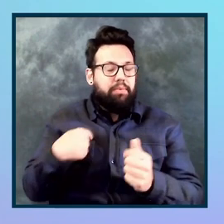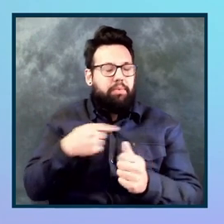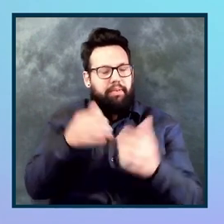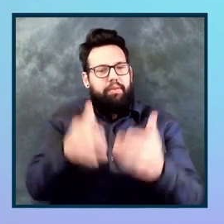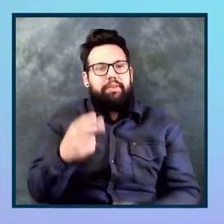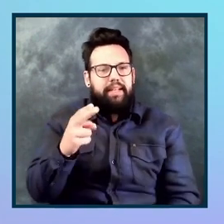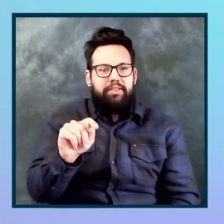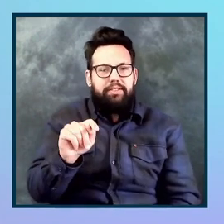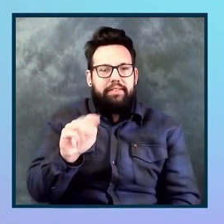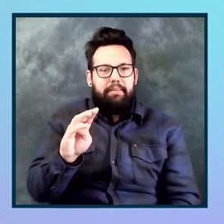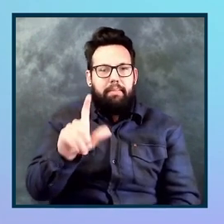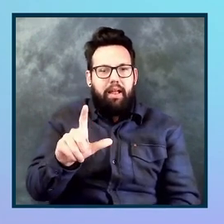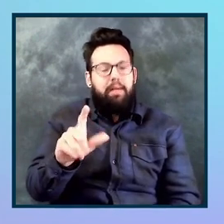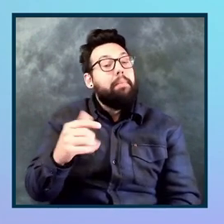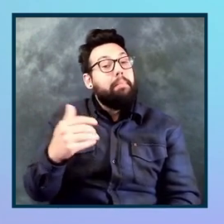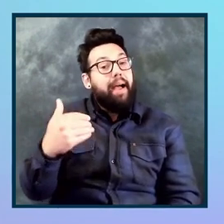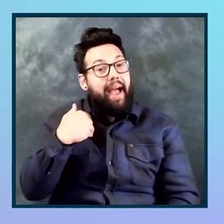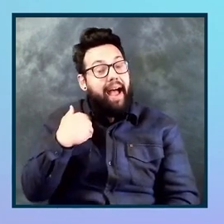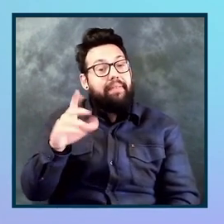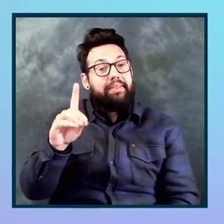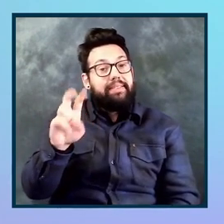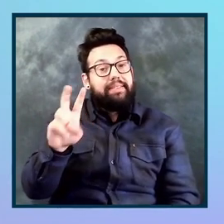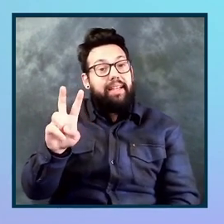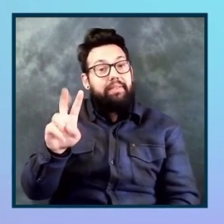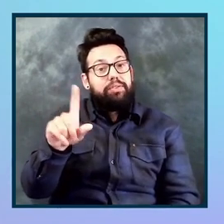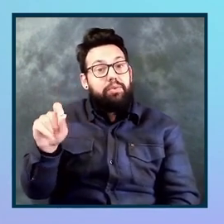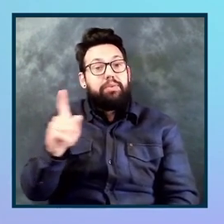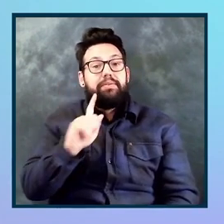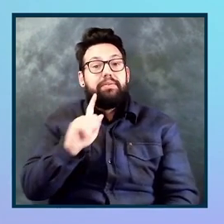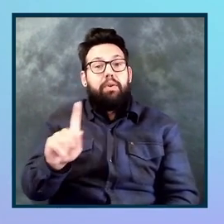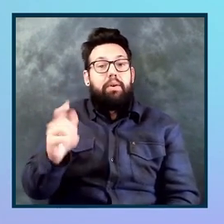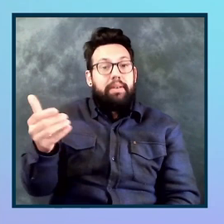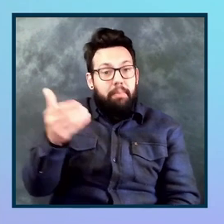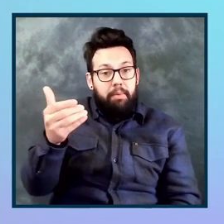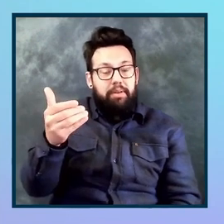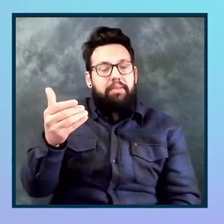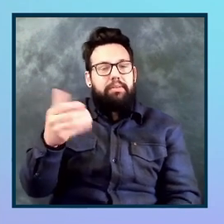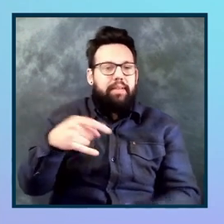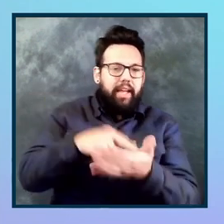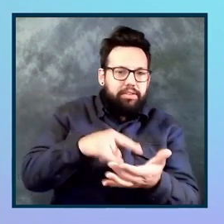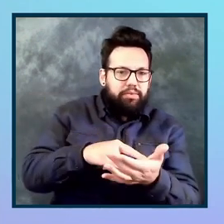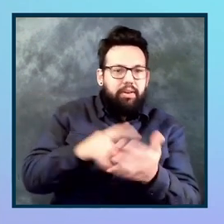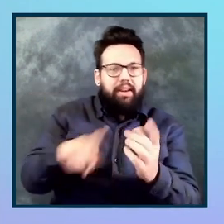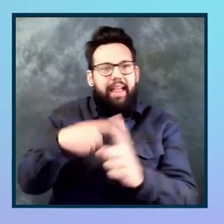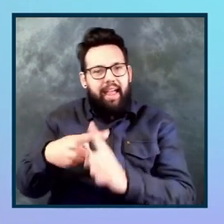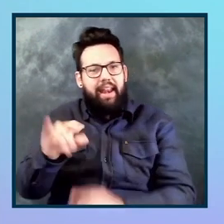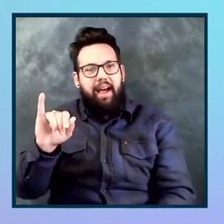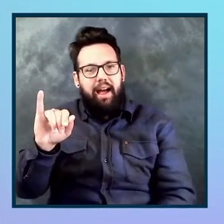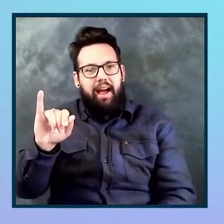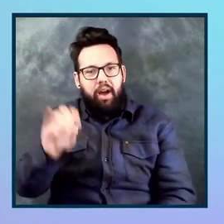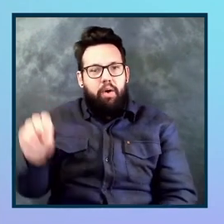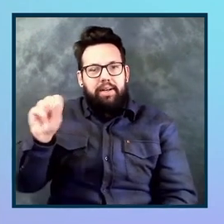definitely have Axe dev tools for native mobile iOS and Android. There are separate sessions for that.